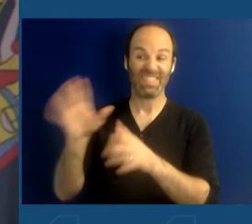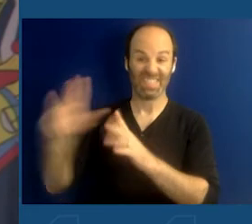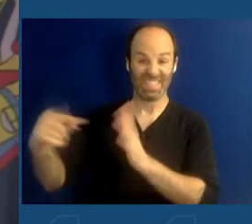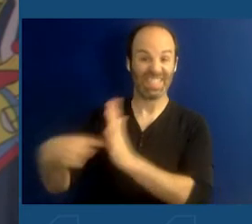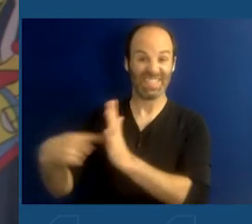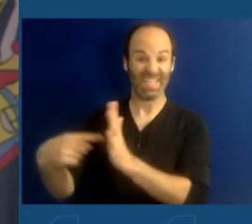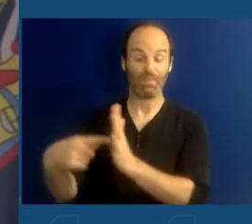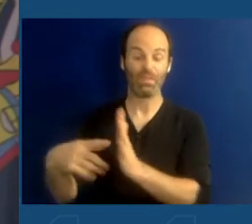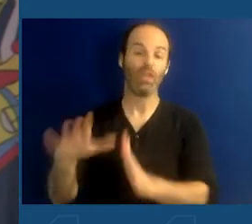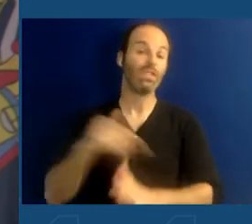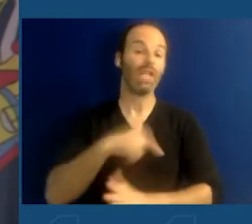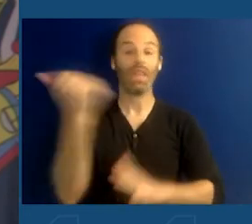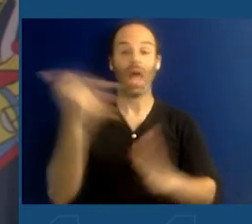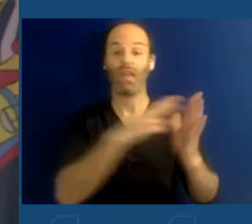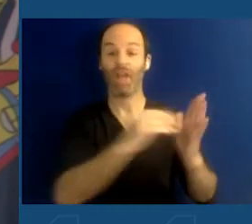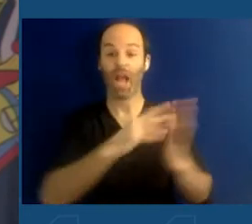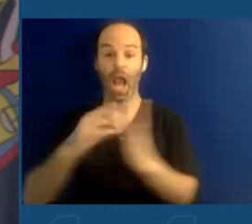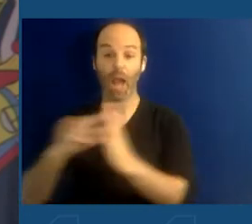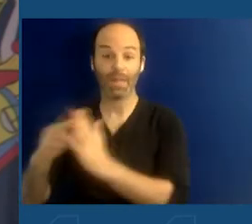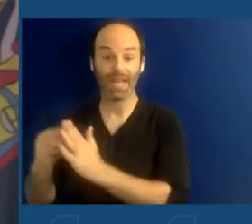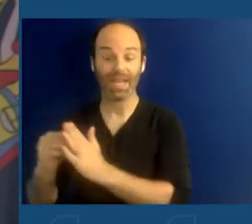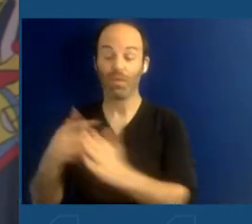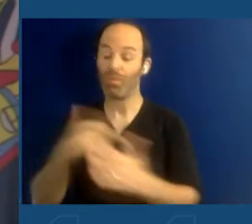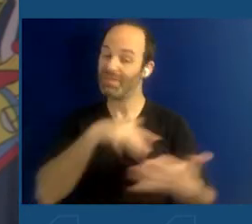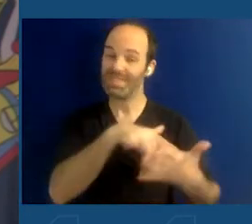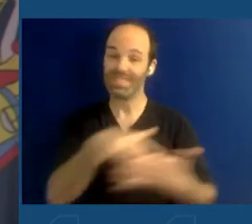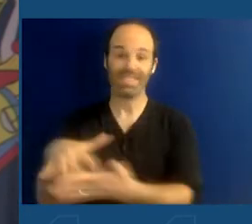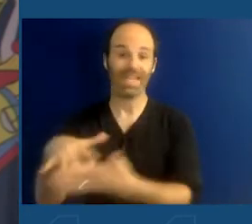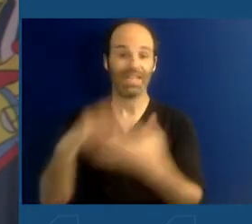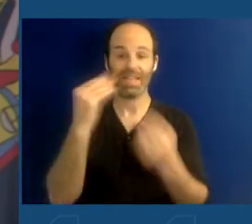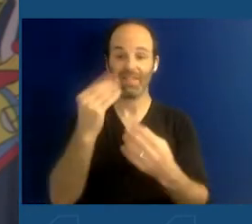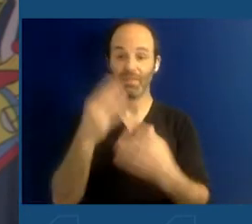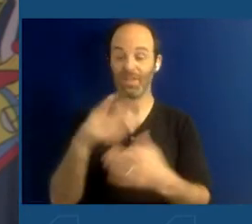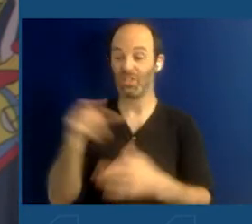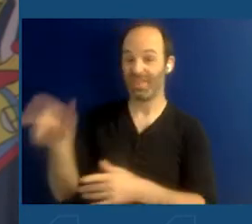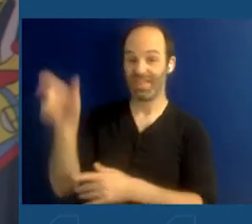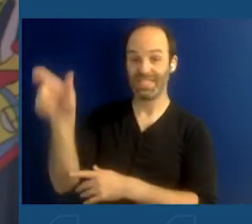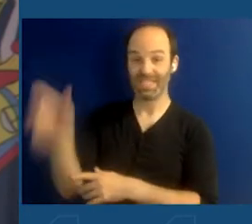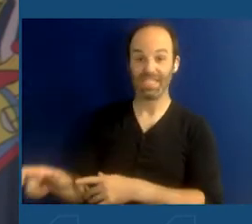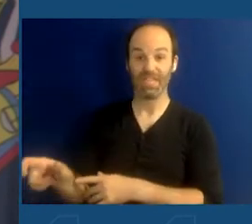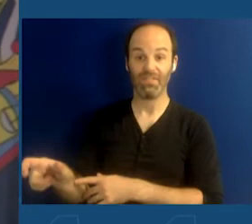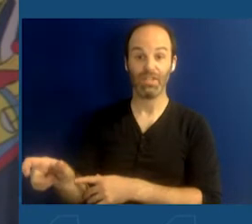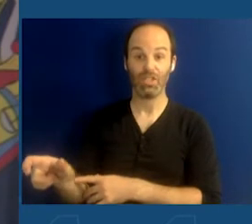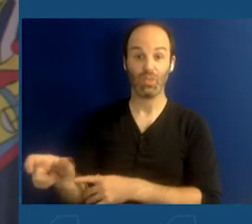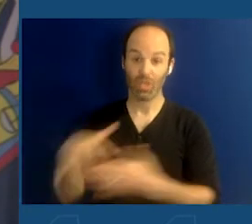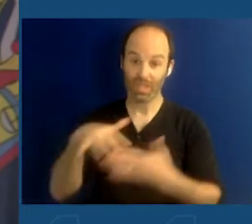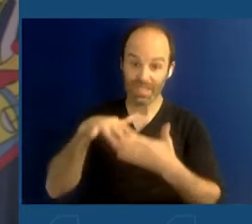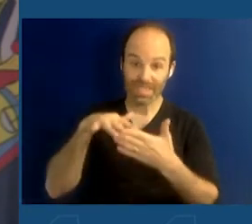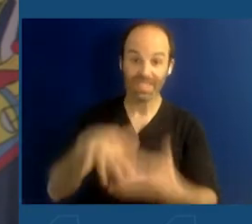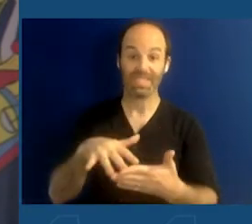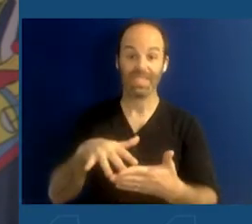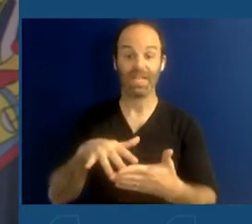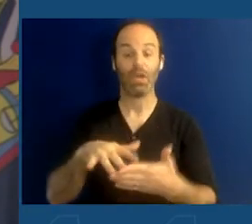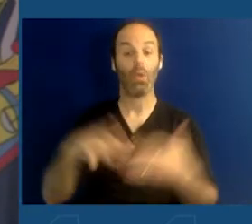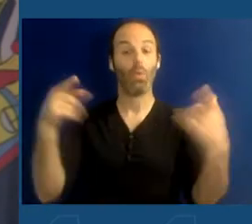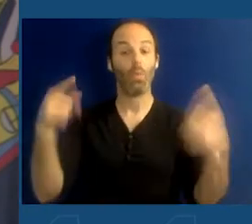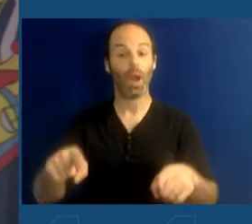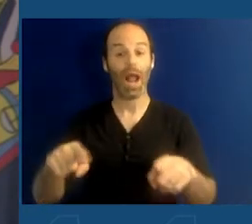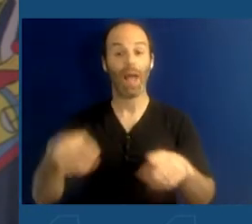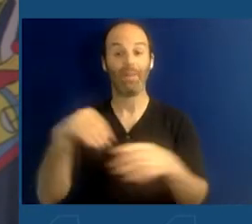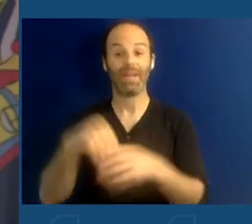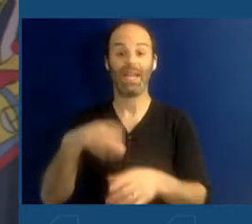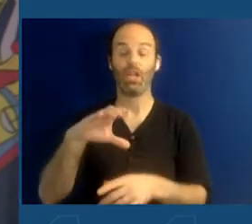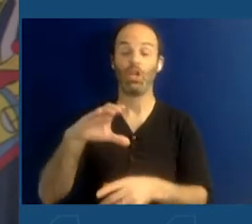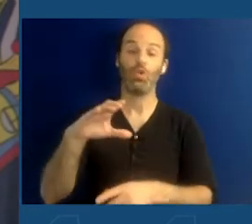cases. You know, we studied the data. This individual studied very closely what had happened in Christchurch,